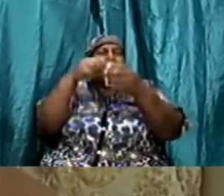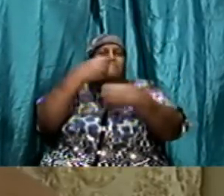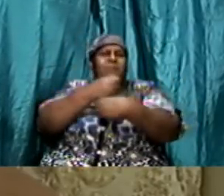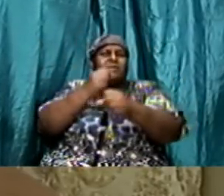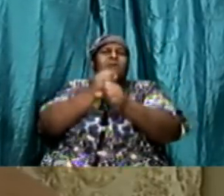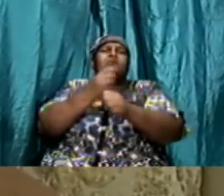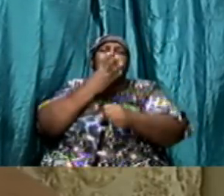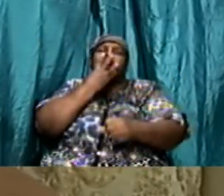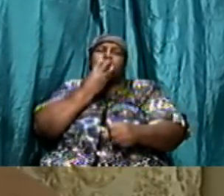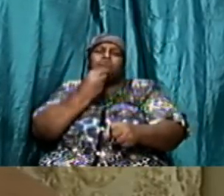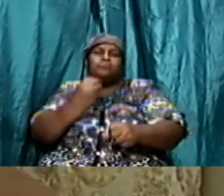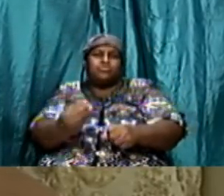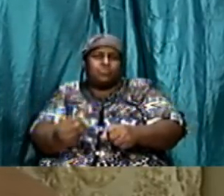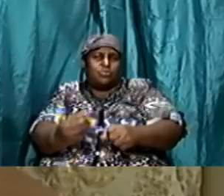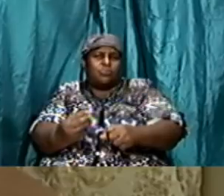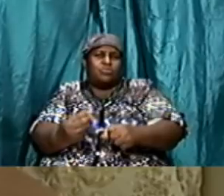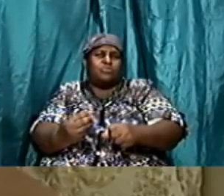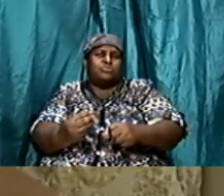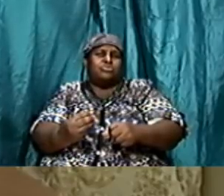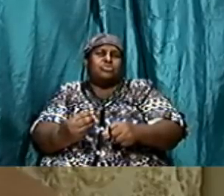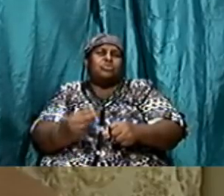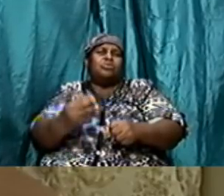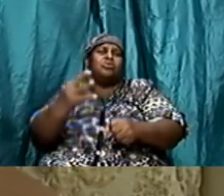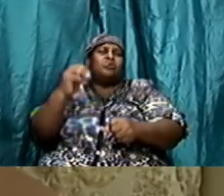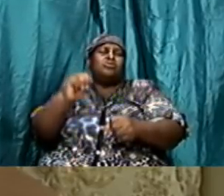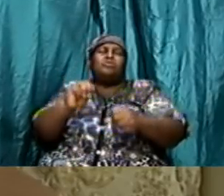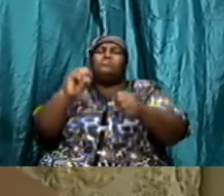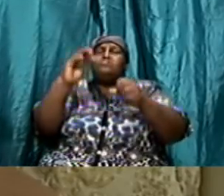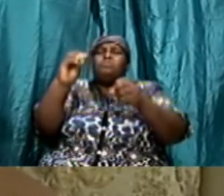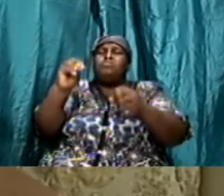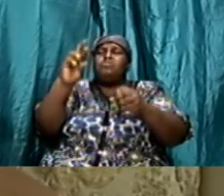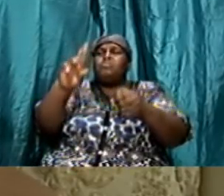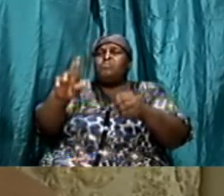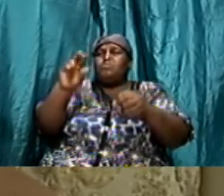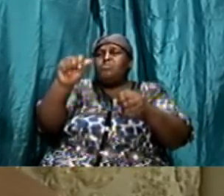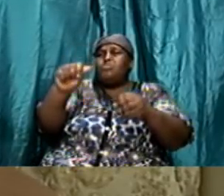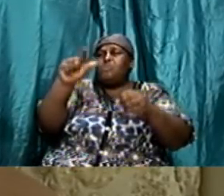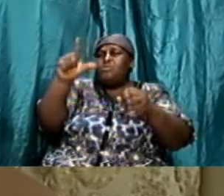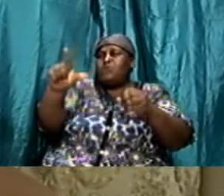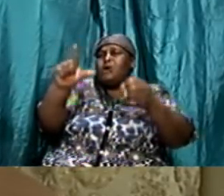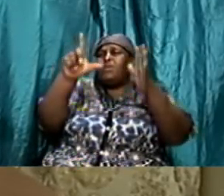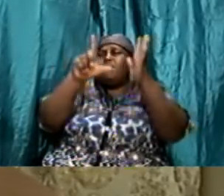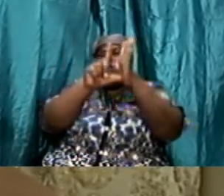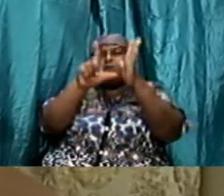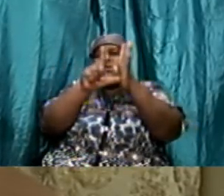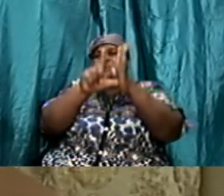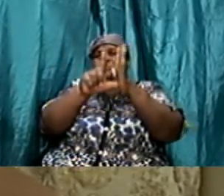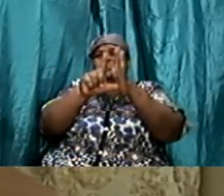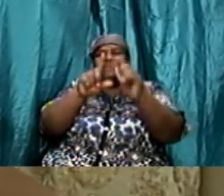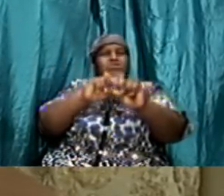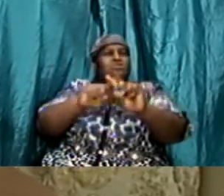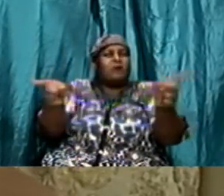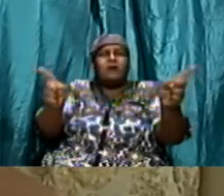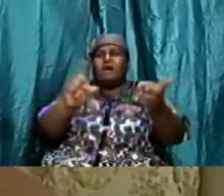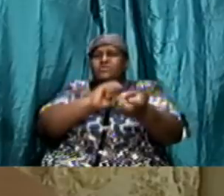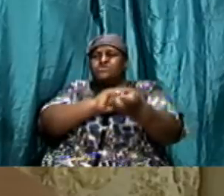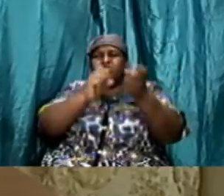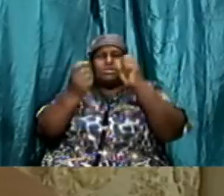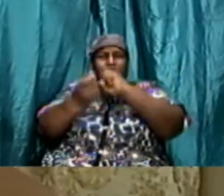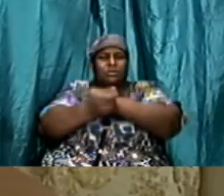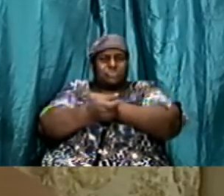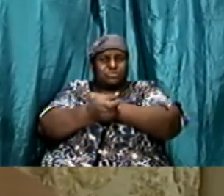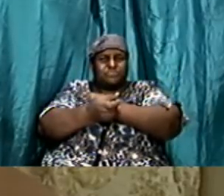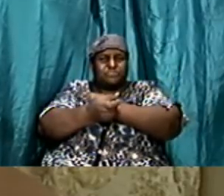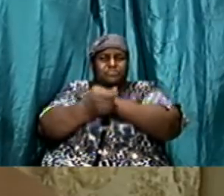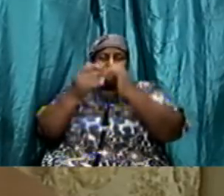followed and we did say that the moral laws do not change and they cannot change amen today we're going to